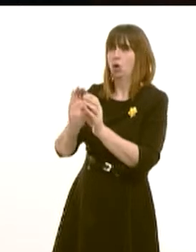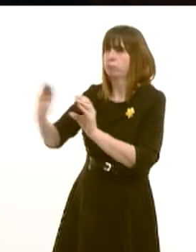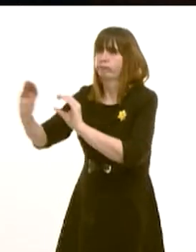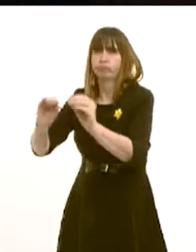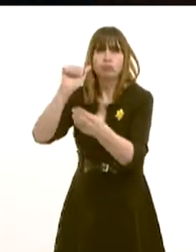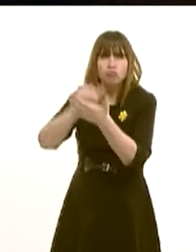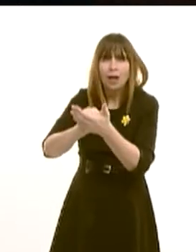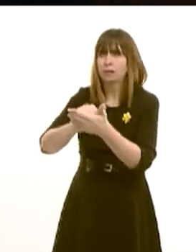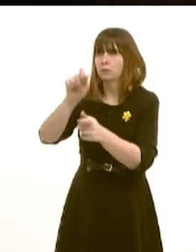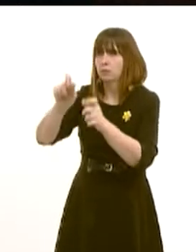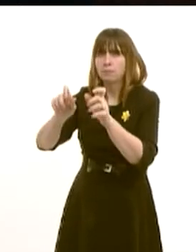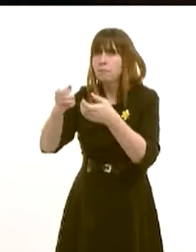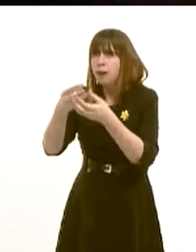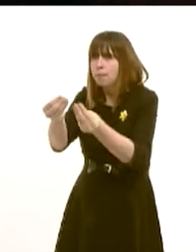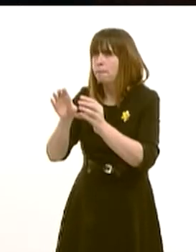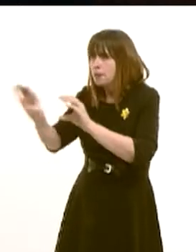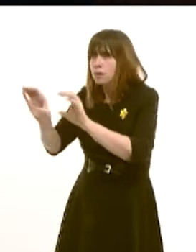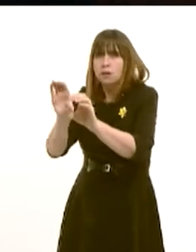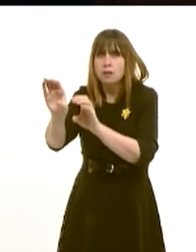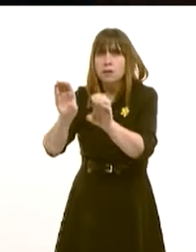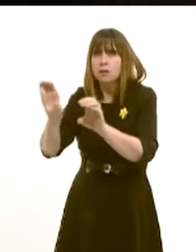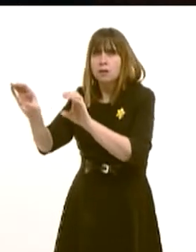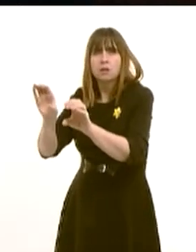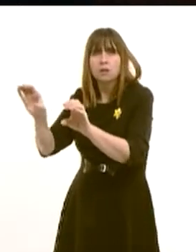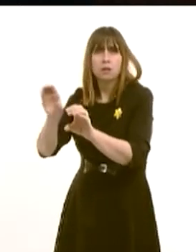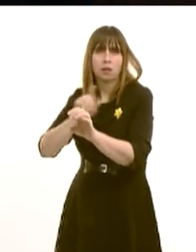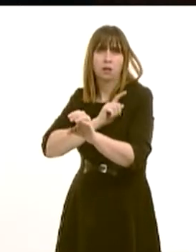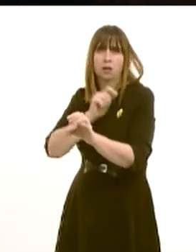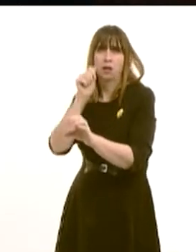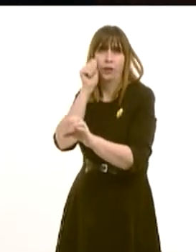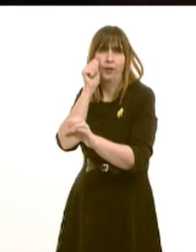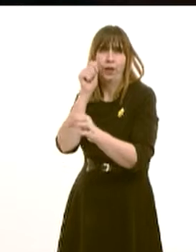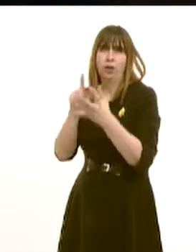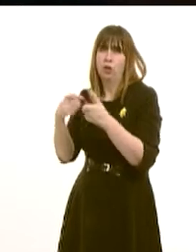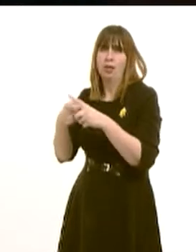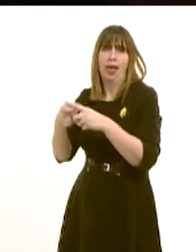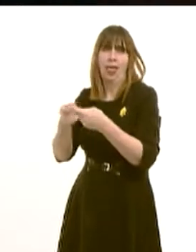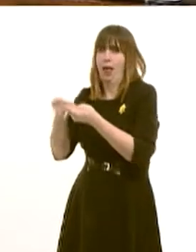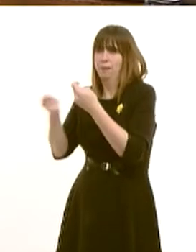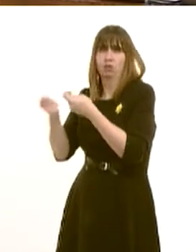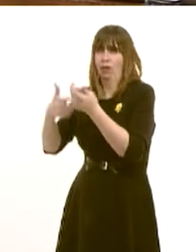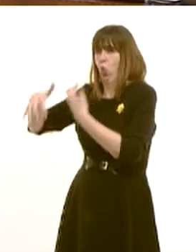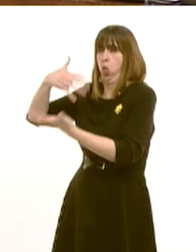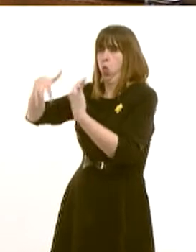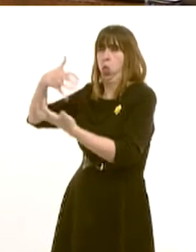and that we have as little as possible caught up in the morass of UK administration in this regard.